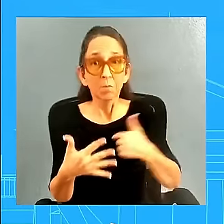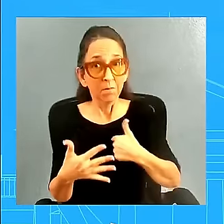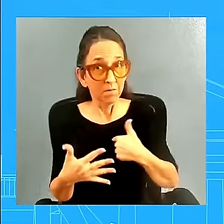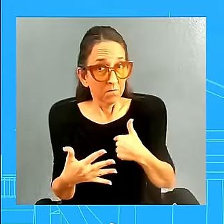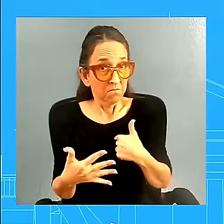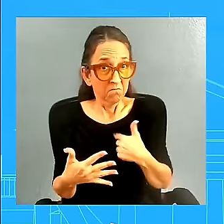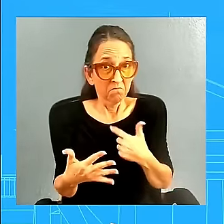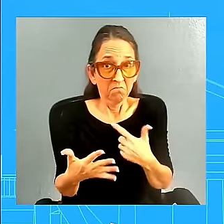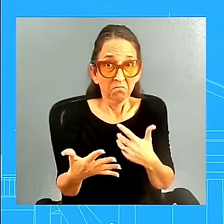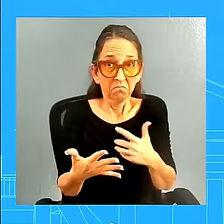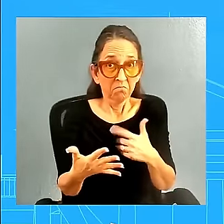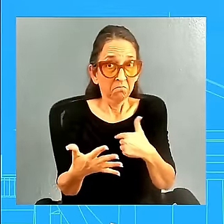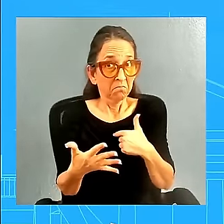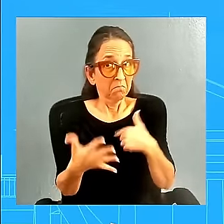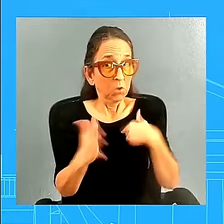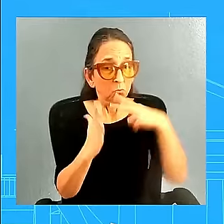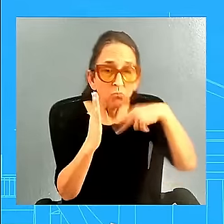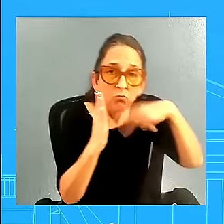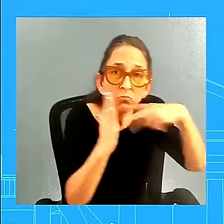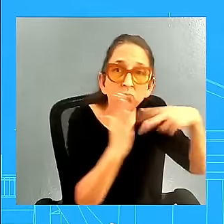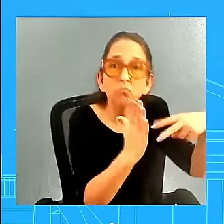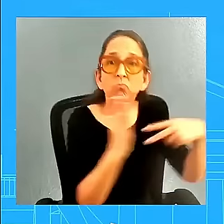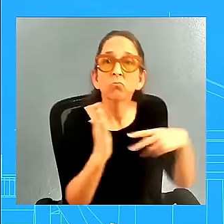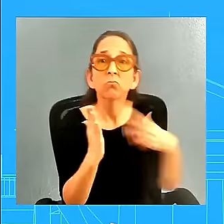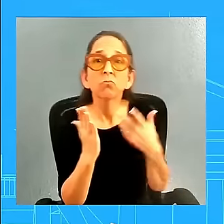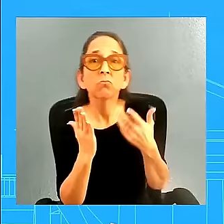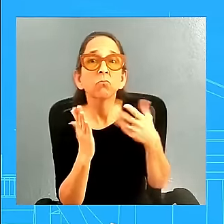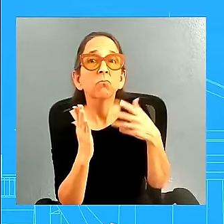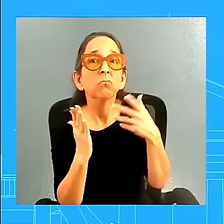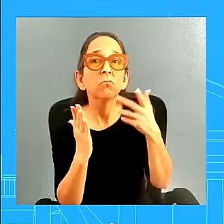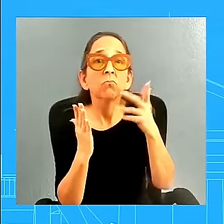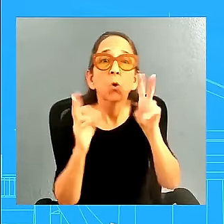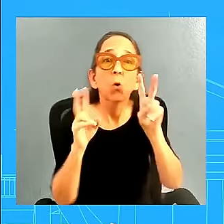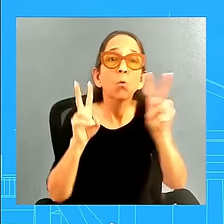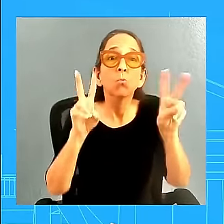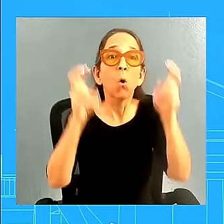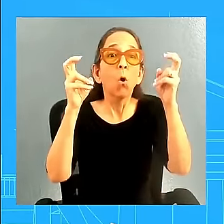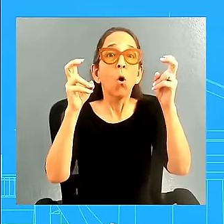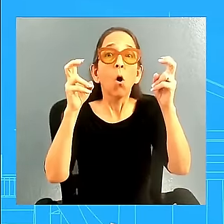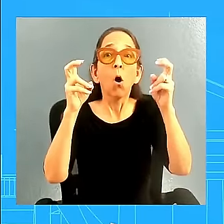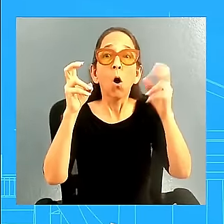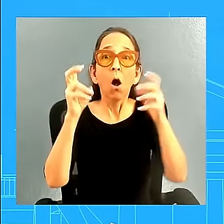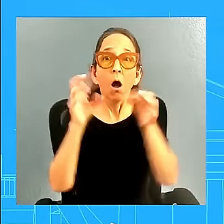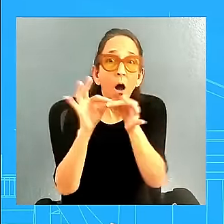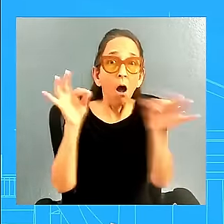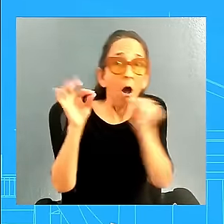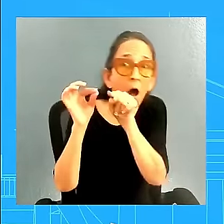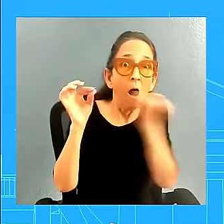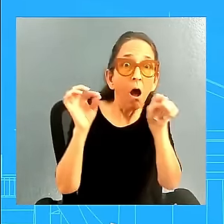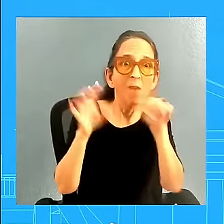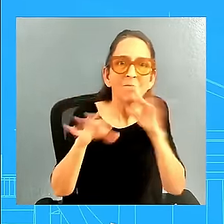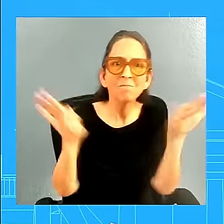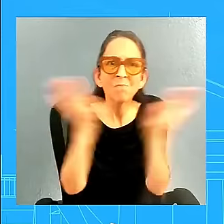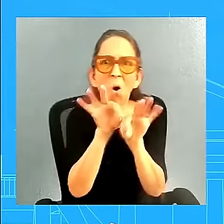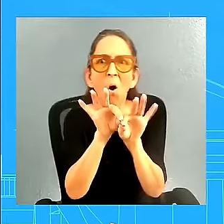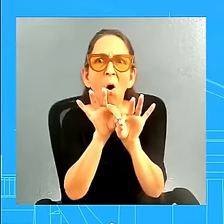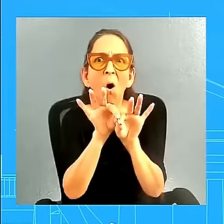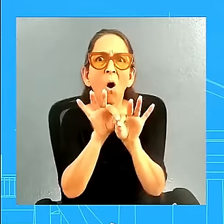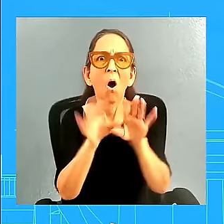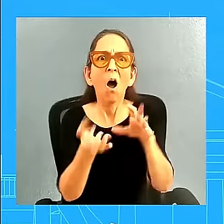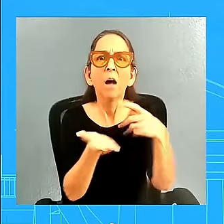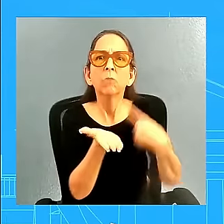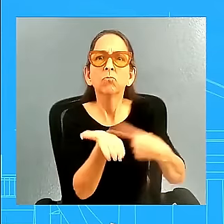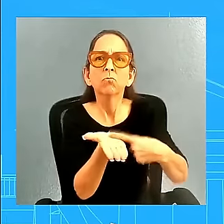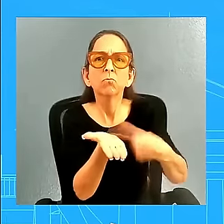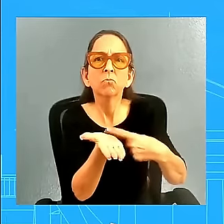saw in New Hampshire today from New Hampshire press, which I think is really important. Biden Sanders tout prescription drug costs savings at new New